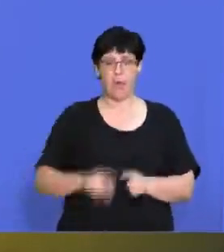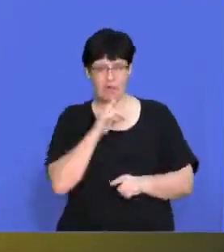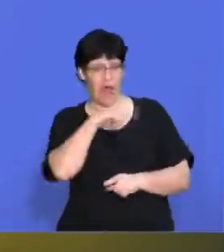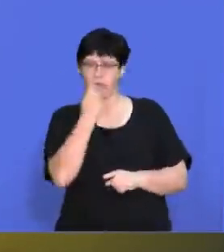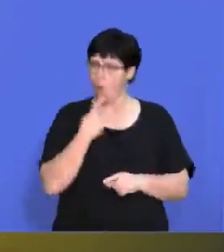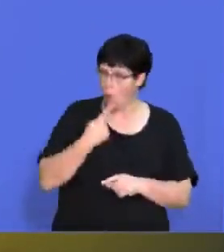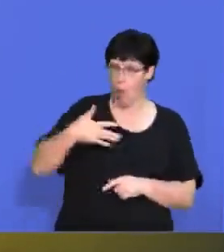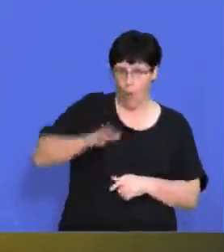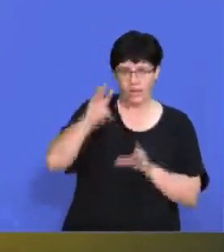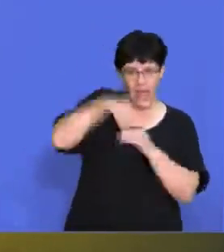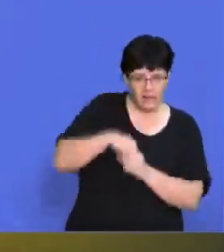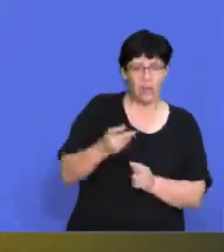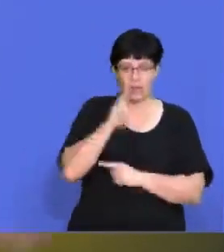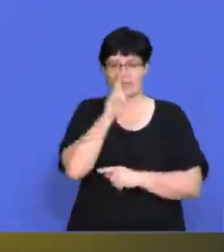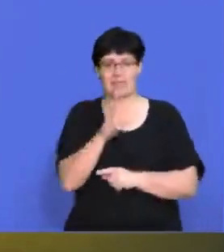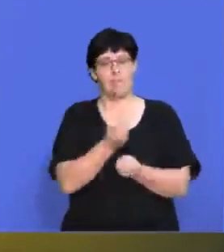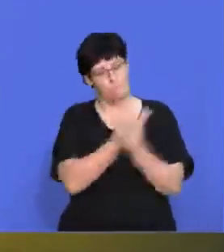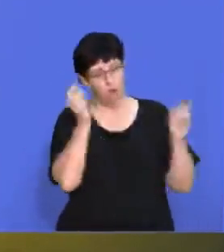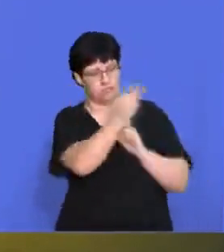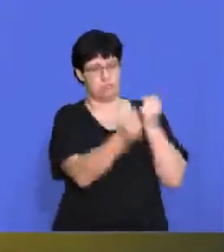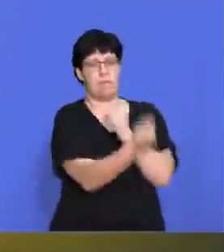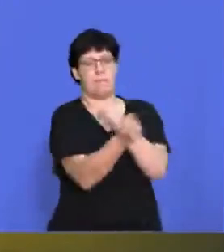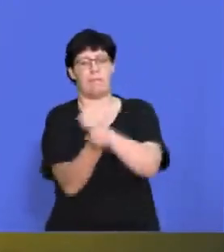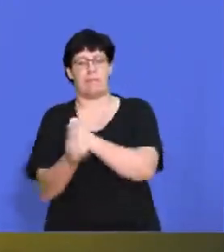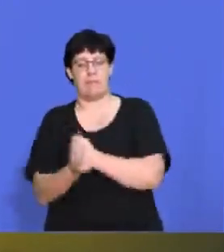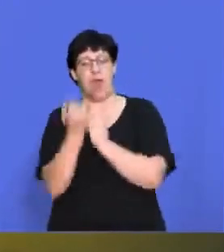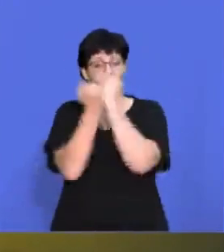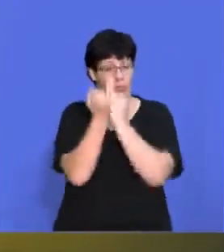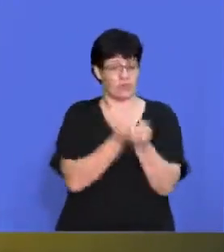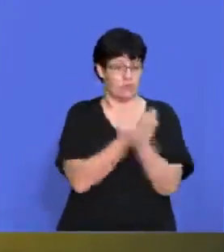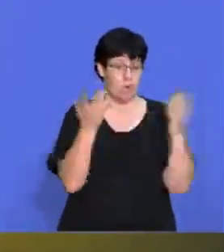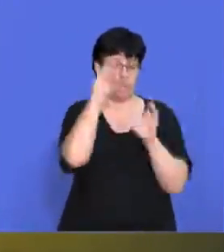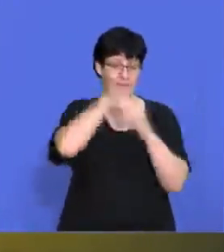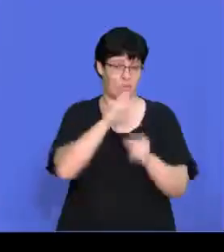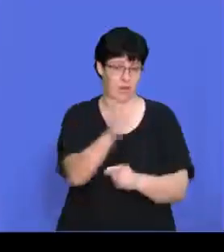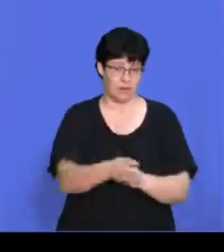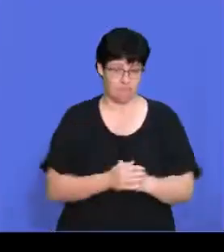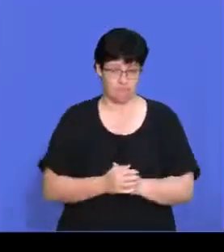to get into. We're going to see that there's going to be a lot more competition that will be joining in.